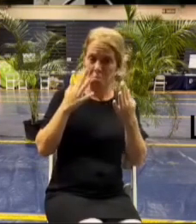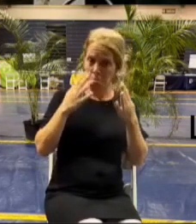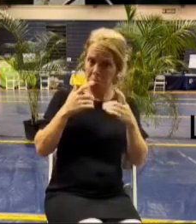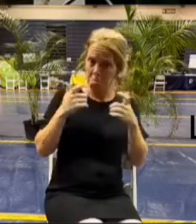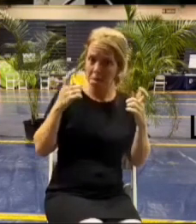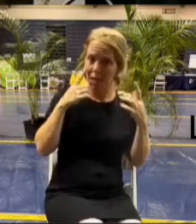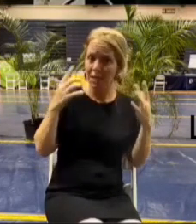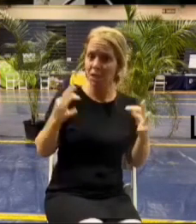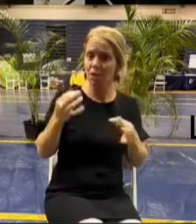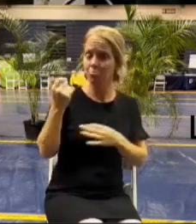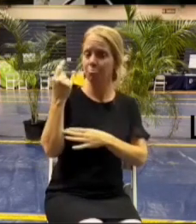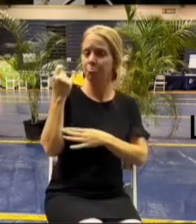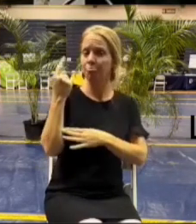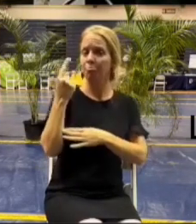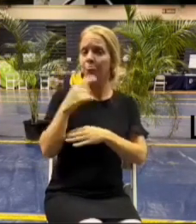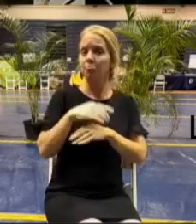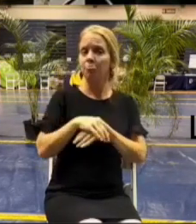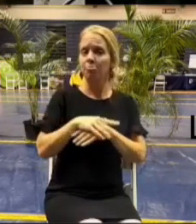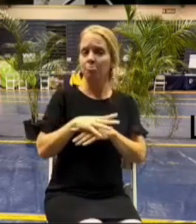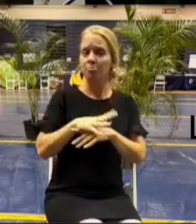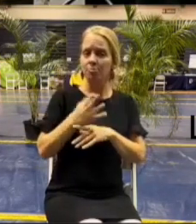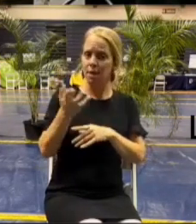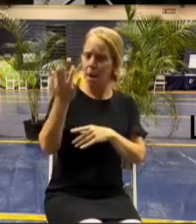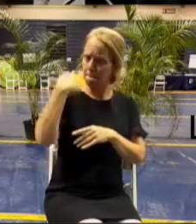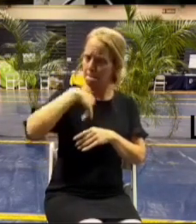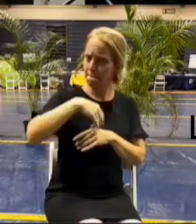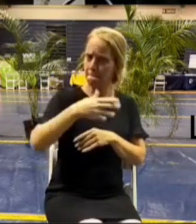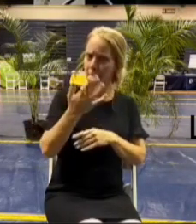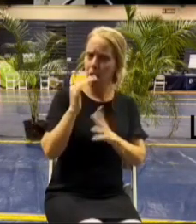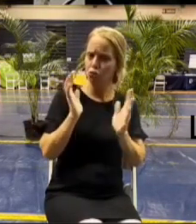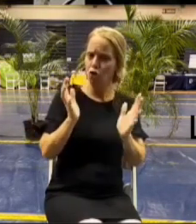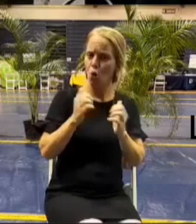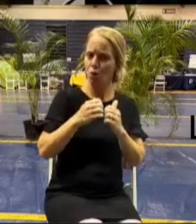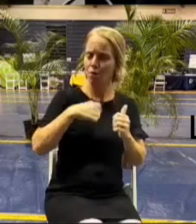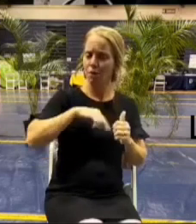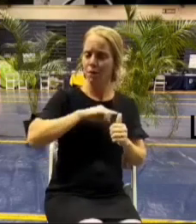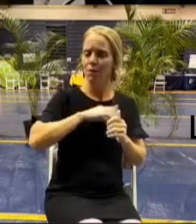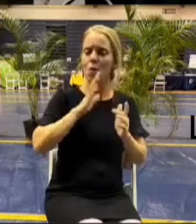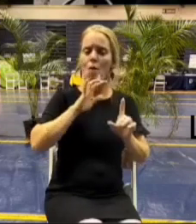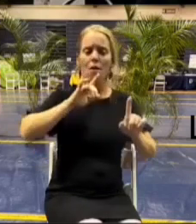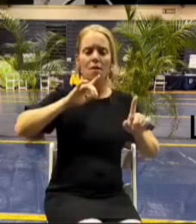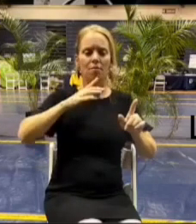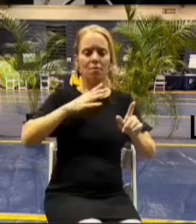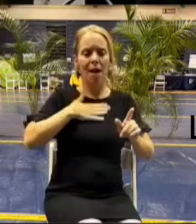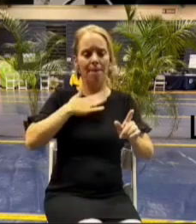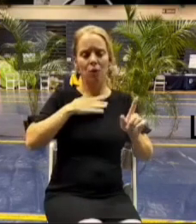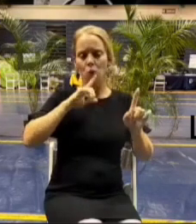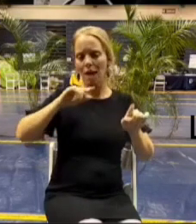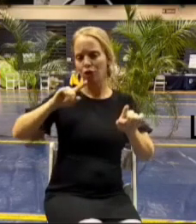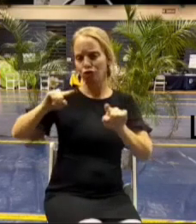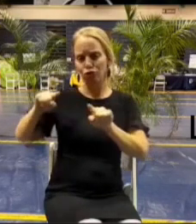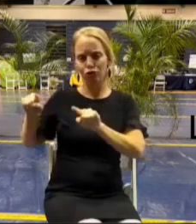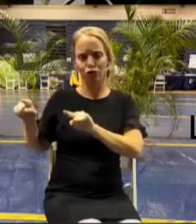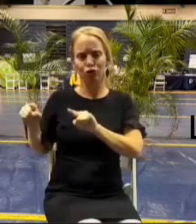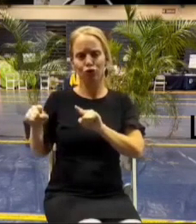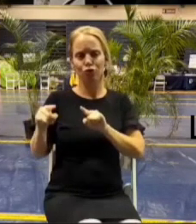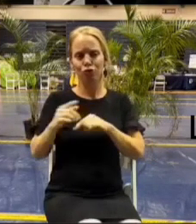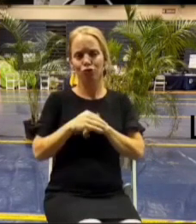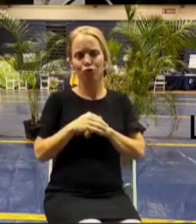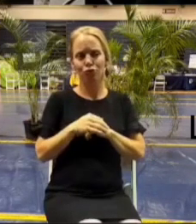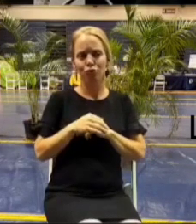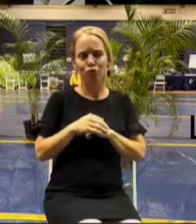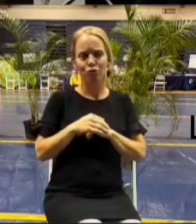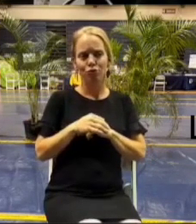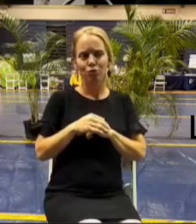decision i i know that come talk to us we'll we'll answer your questions and and help help you